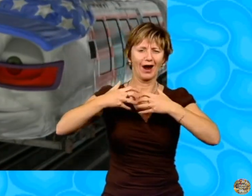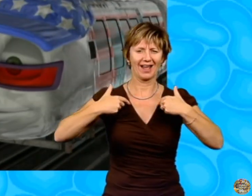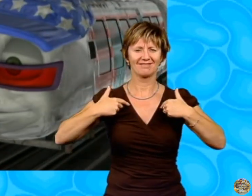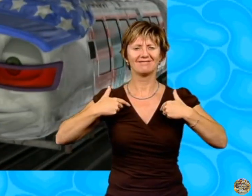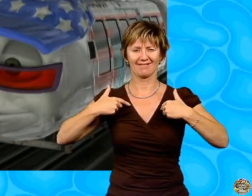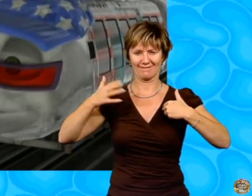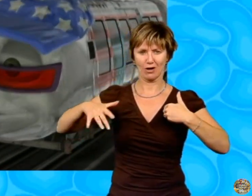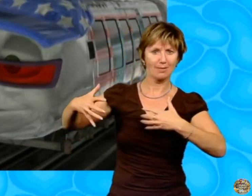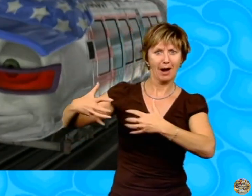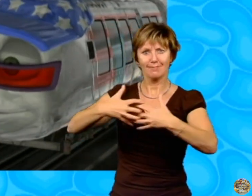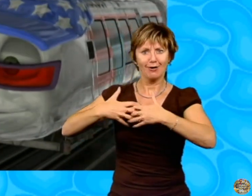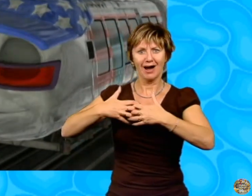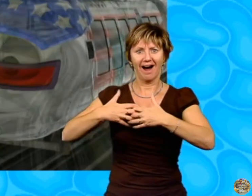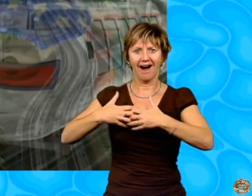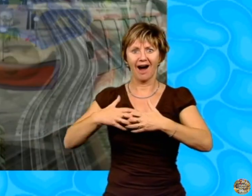you on the platform, Brooklyn.